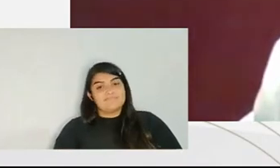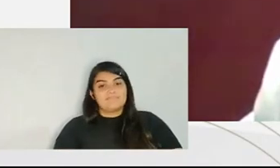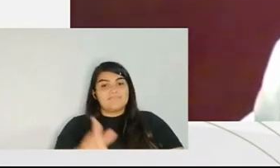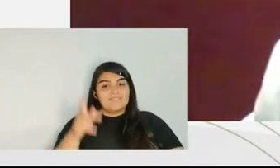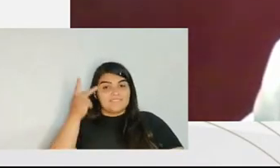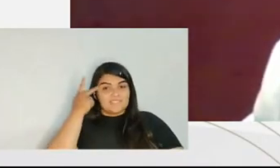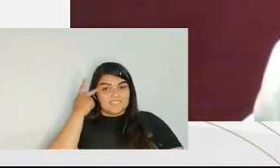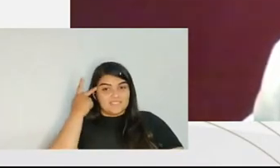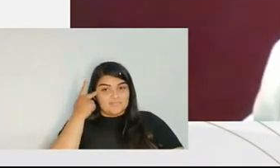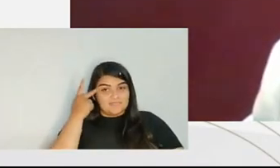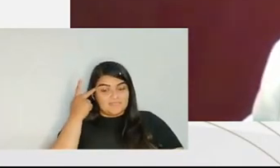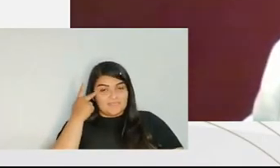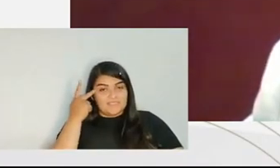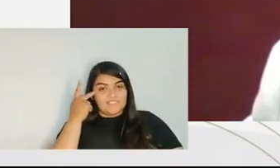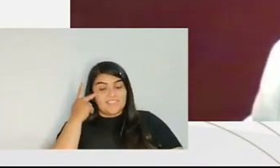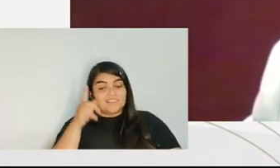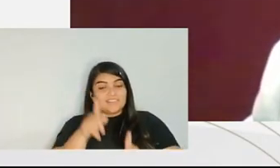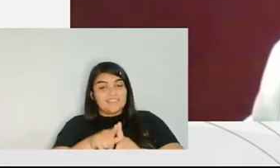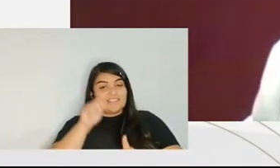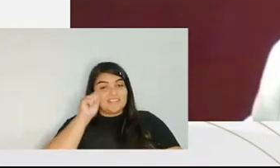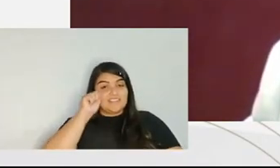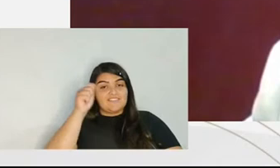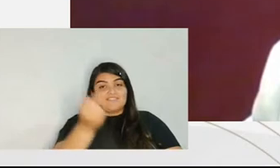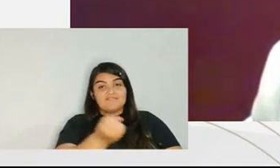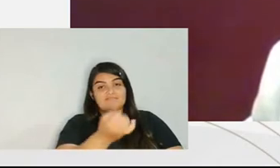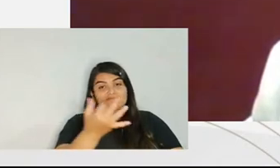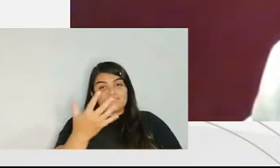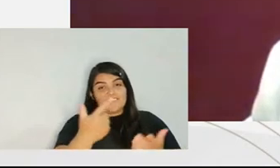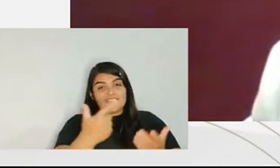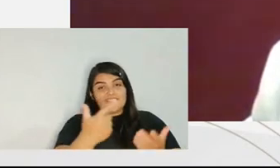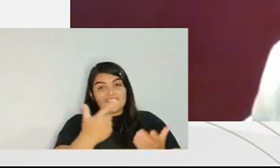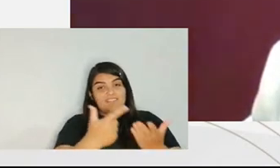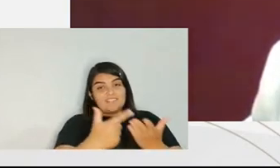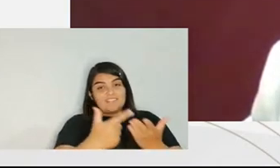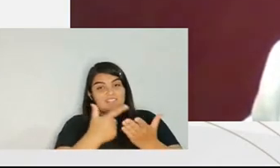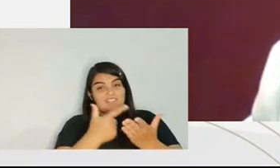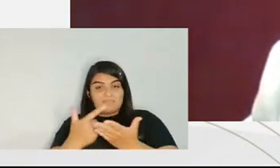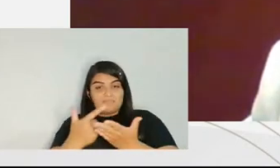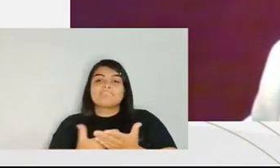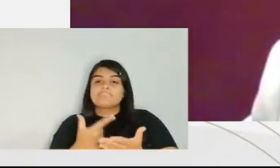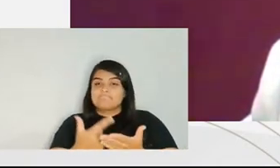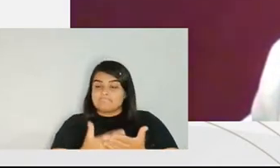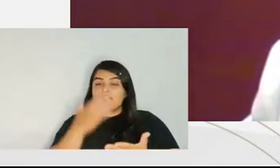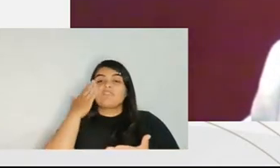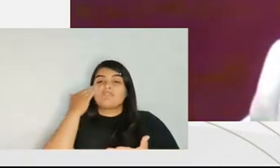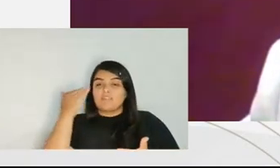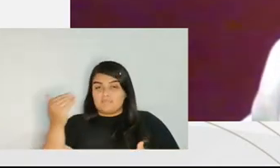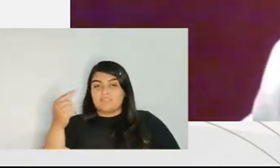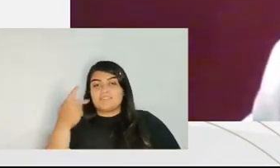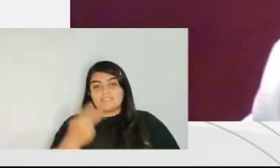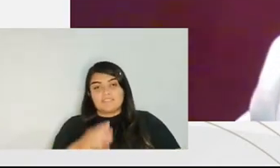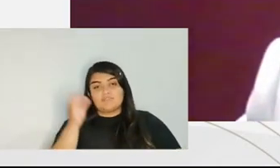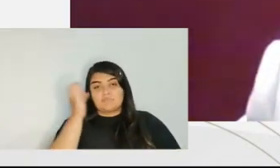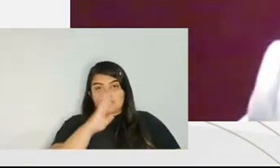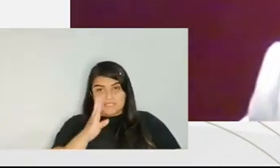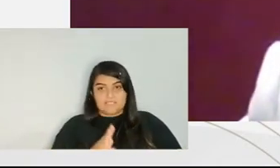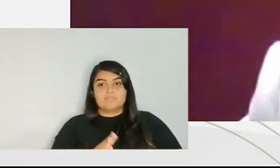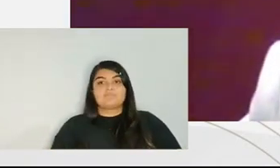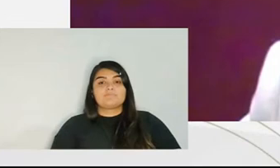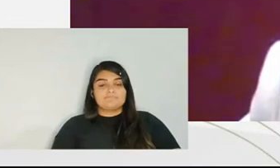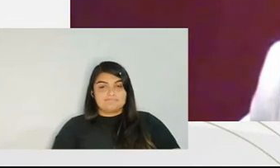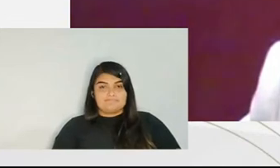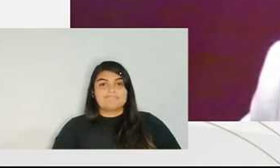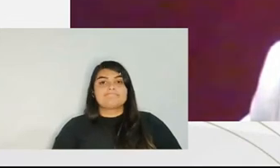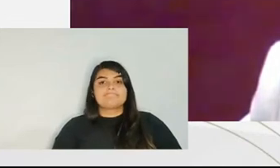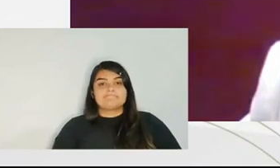works with the justice promoter and he's written many books